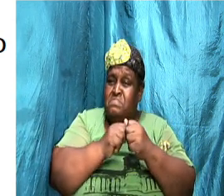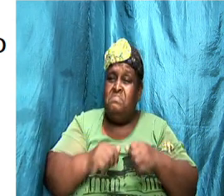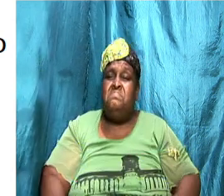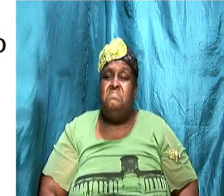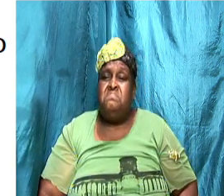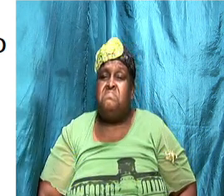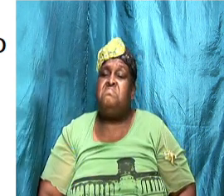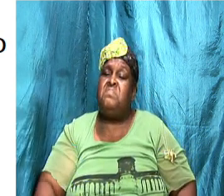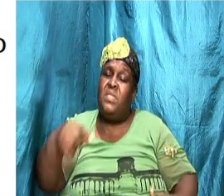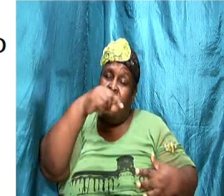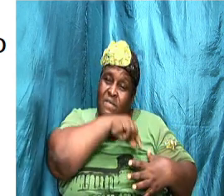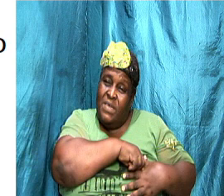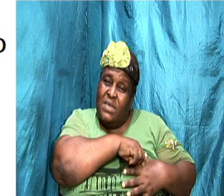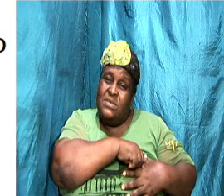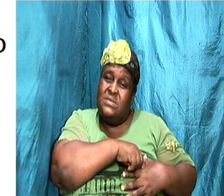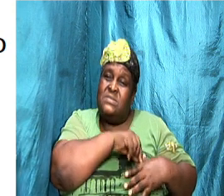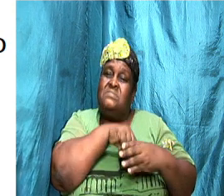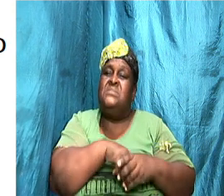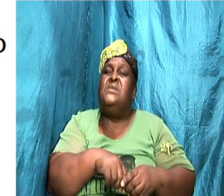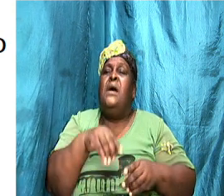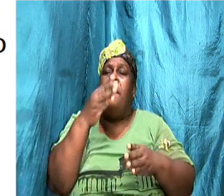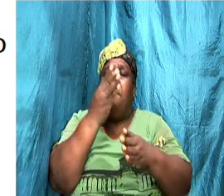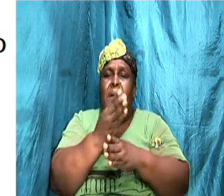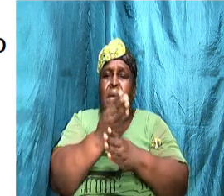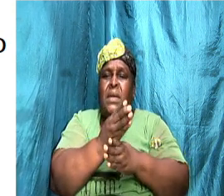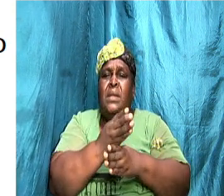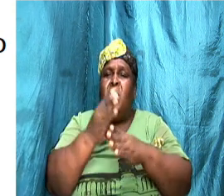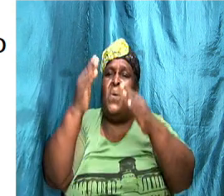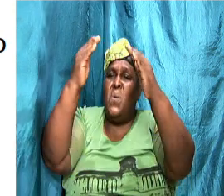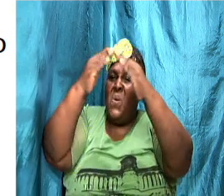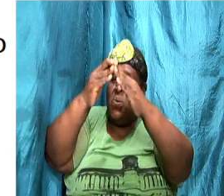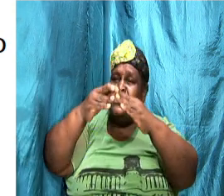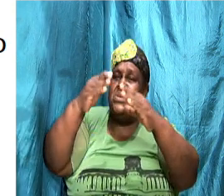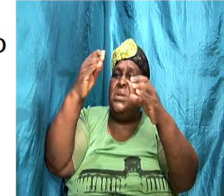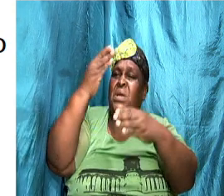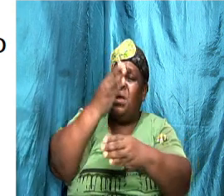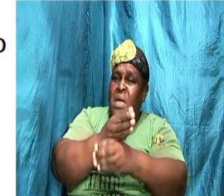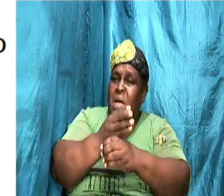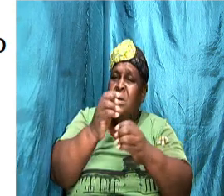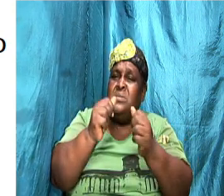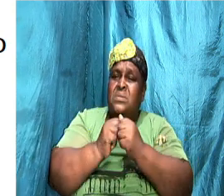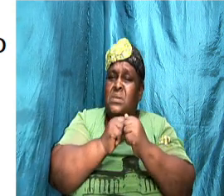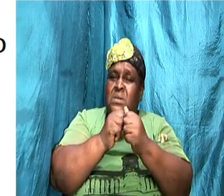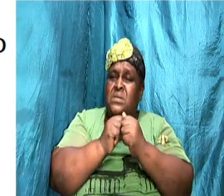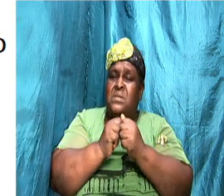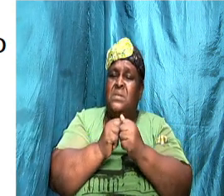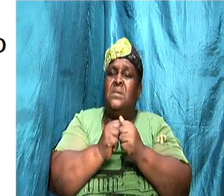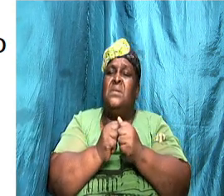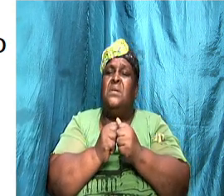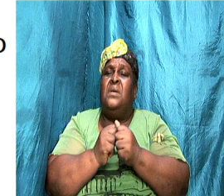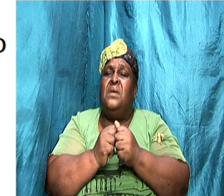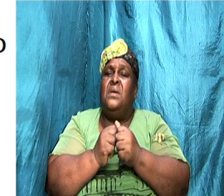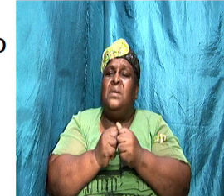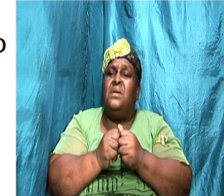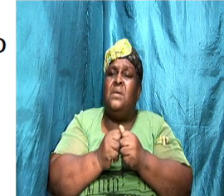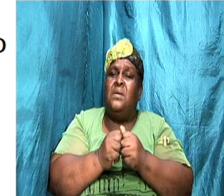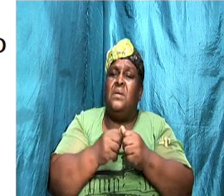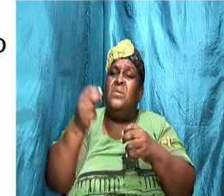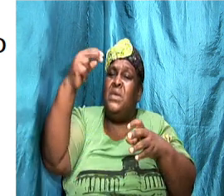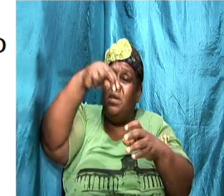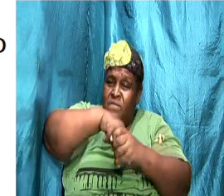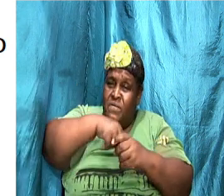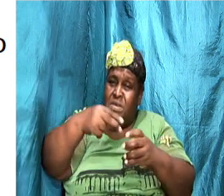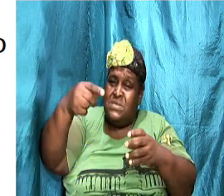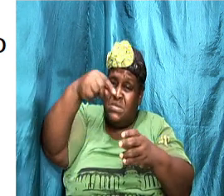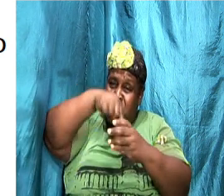you invest in buying a car together buying a house together so you invest in why is it that after you invest